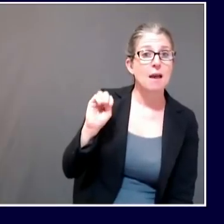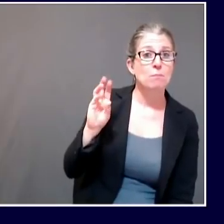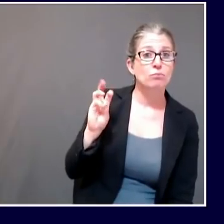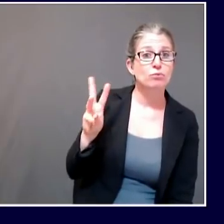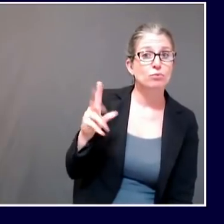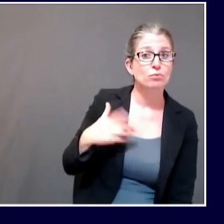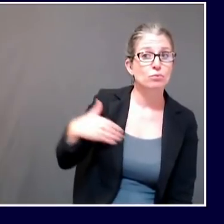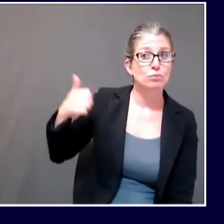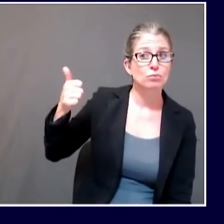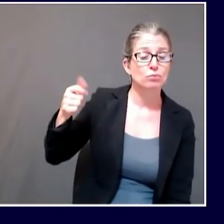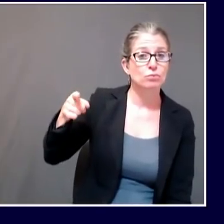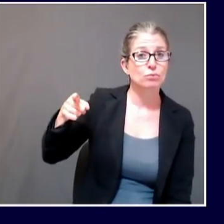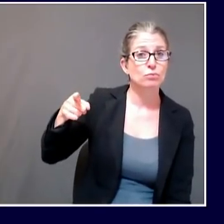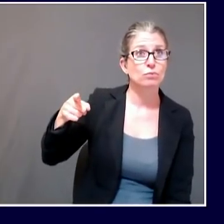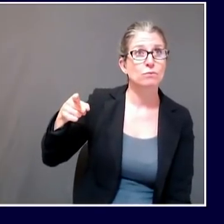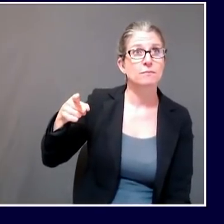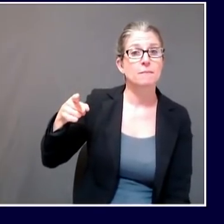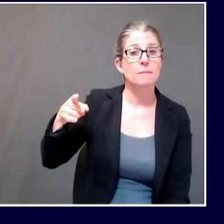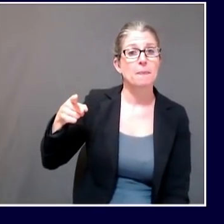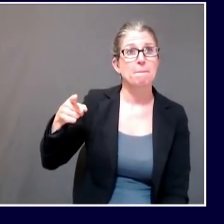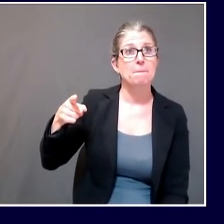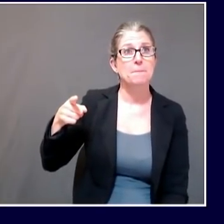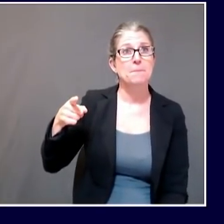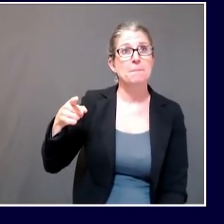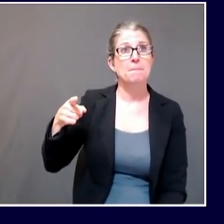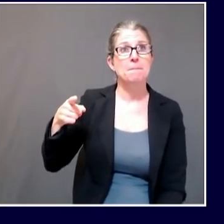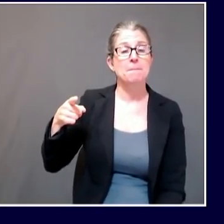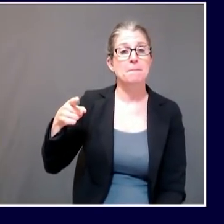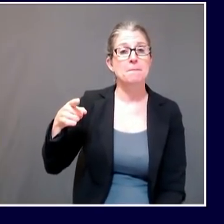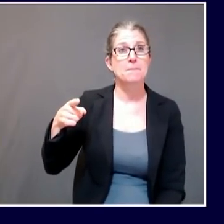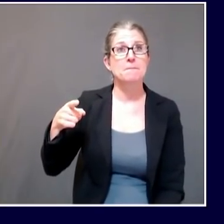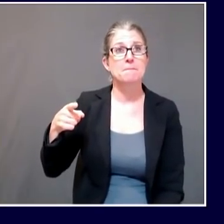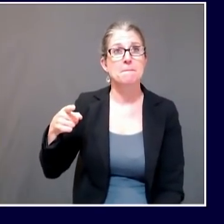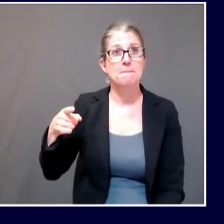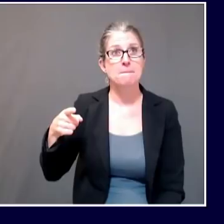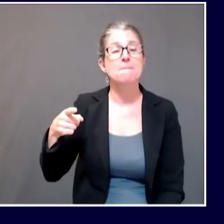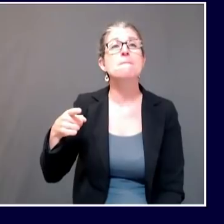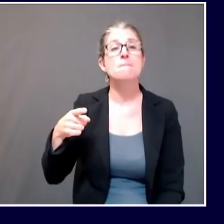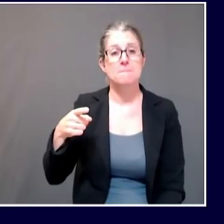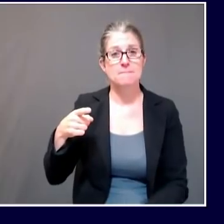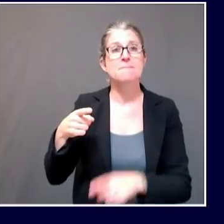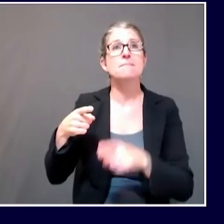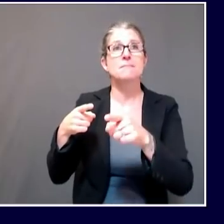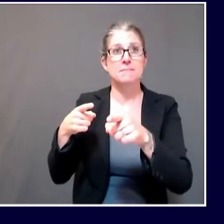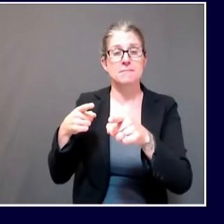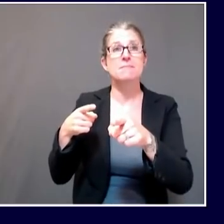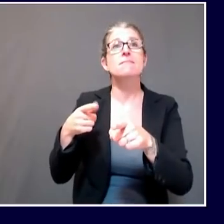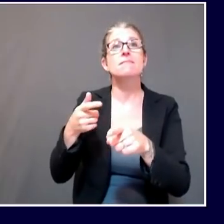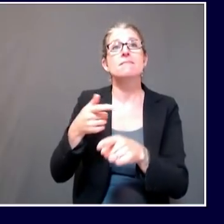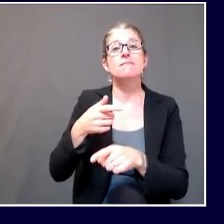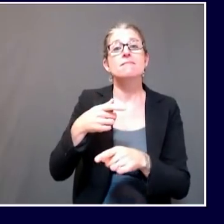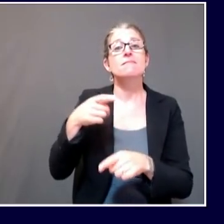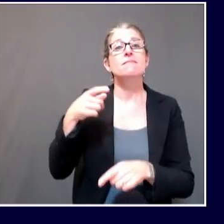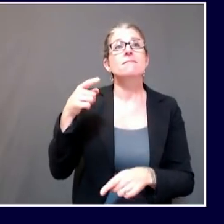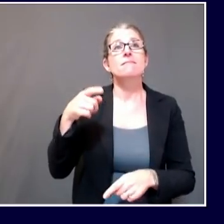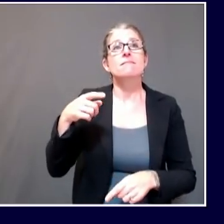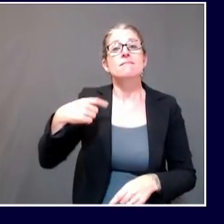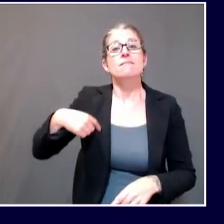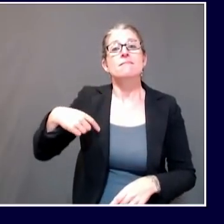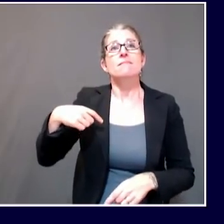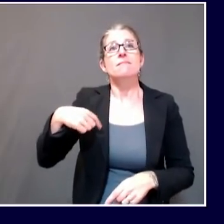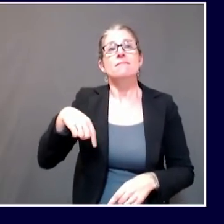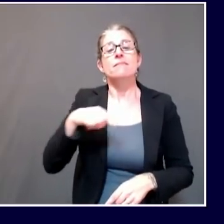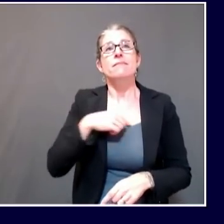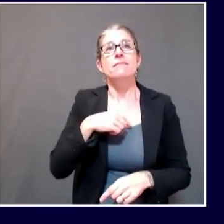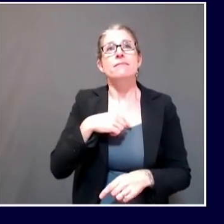that CDC has. We have different agencies in the state that also do license different types of facilities like bars, liquor licenses,